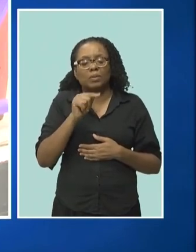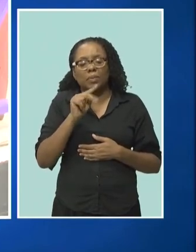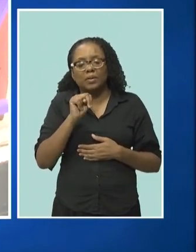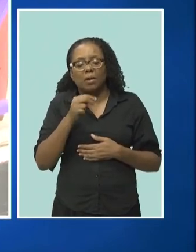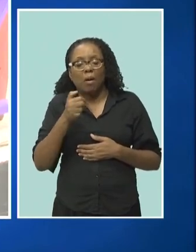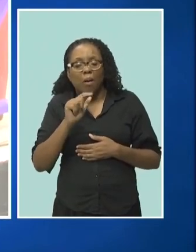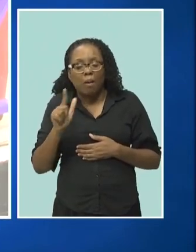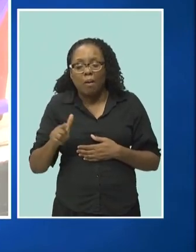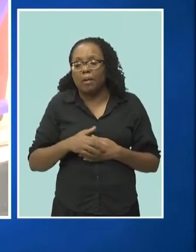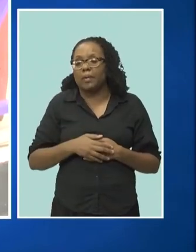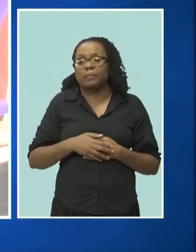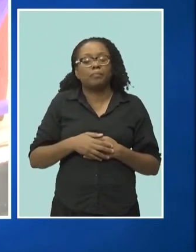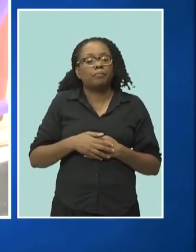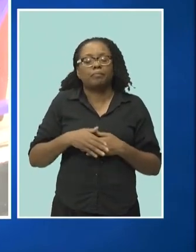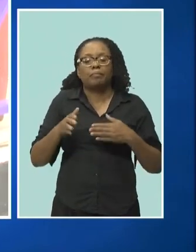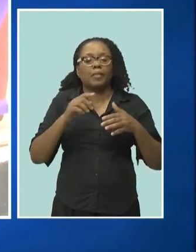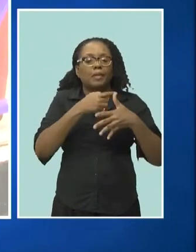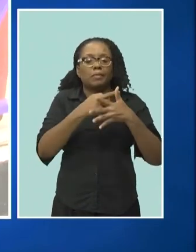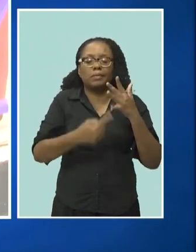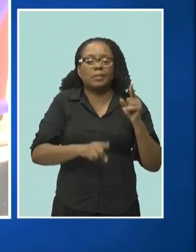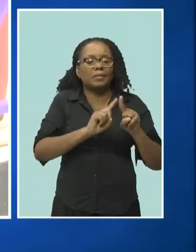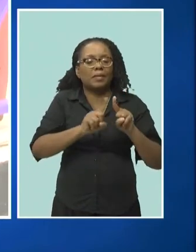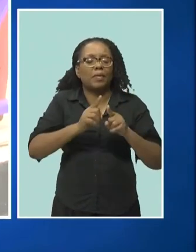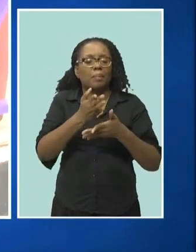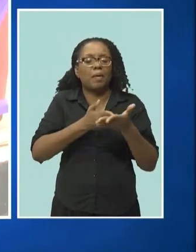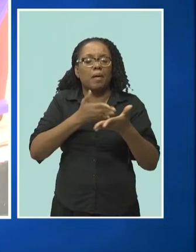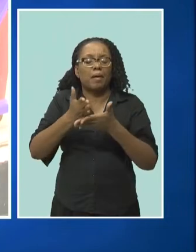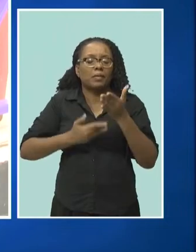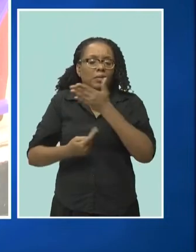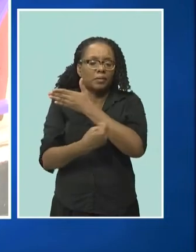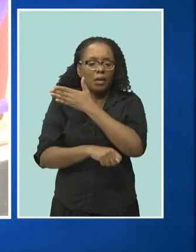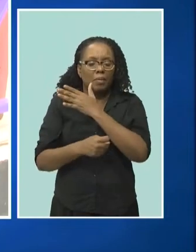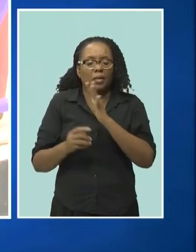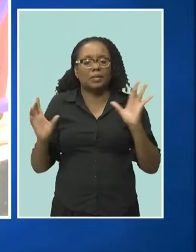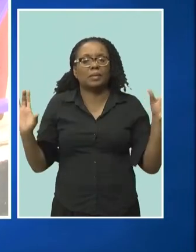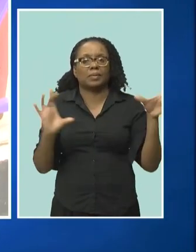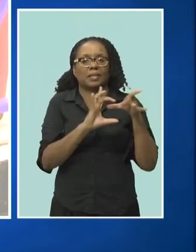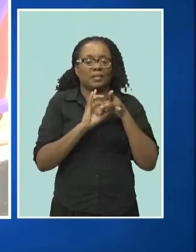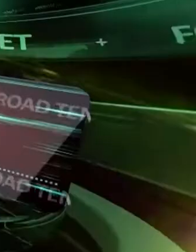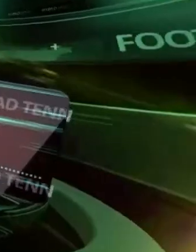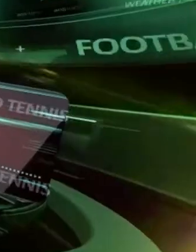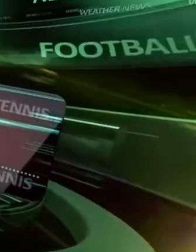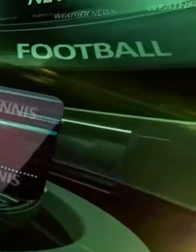Bridgefield. It's time that we recognize that St. is just one place and we need to treat it as such.